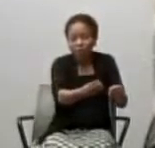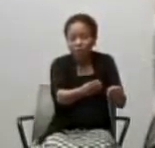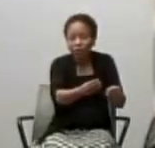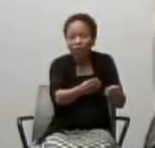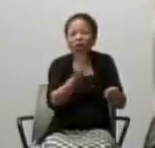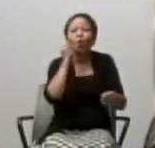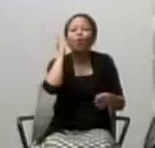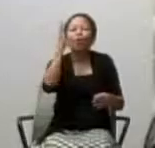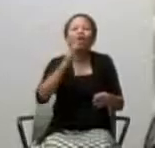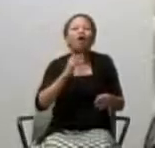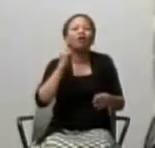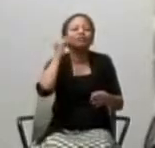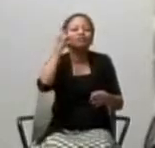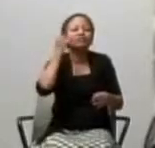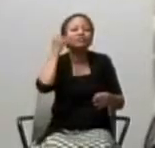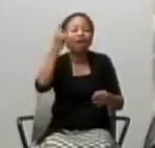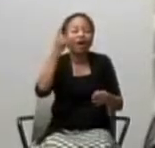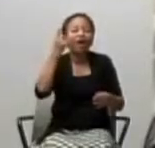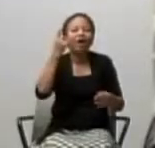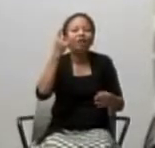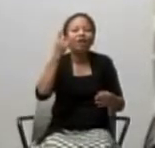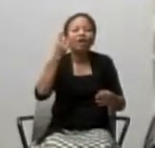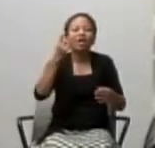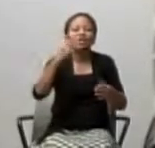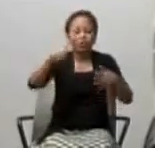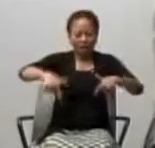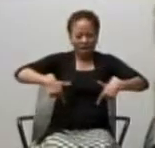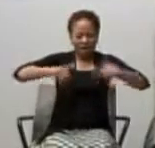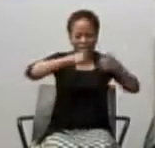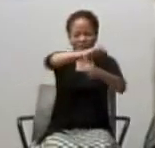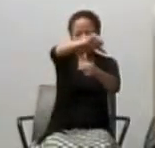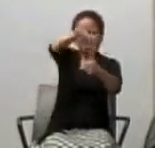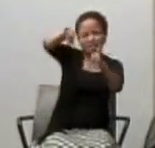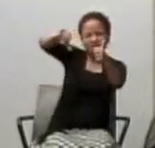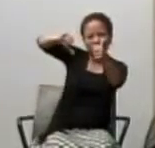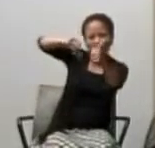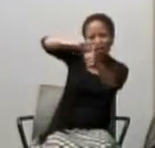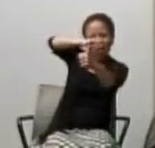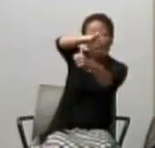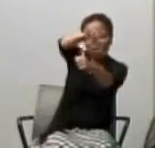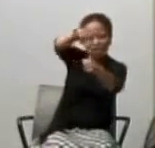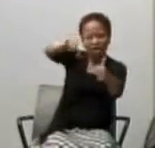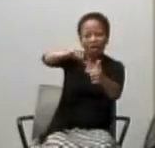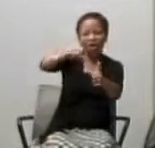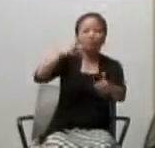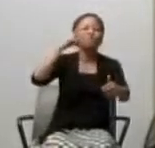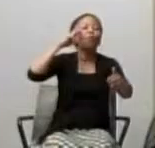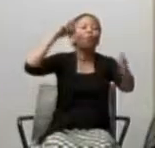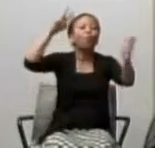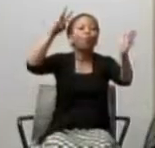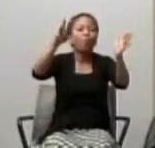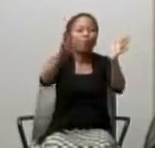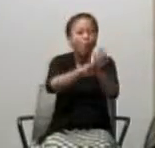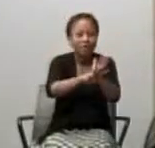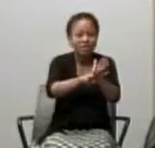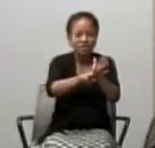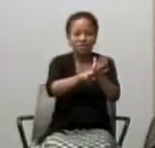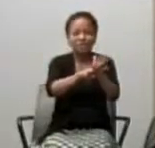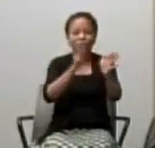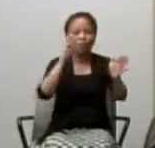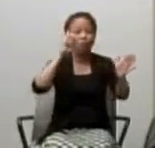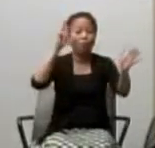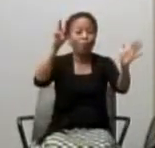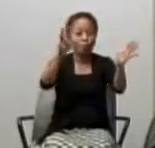before God. That we can be and are called to be his witnesses. His witnesses